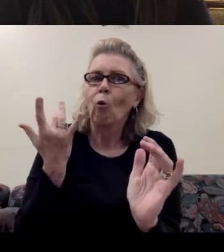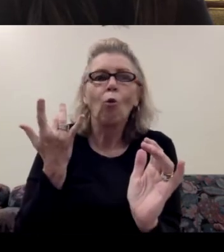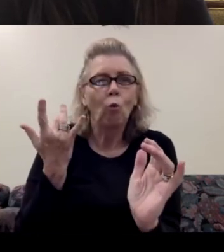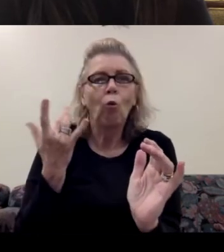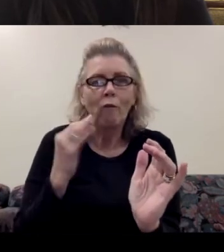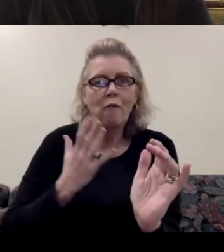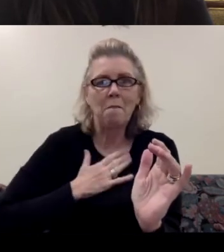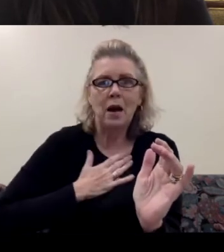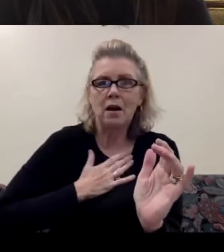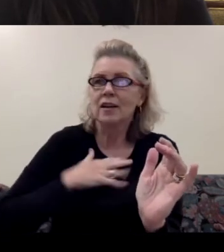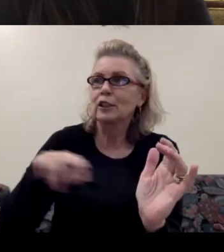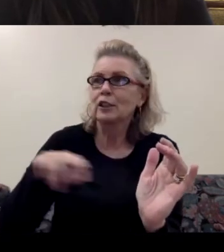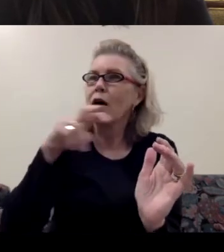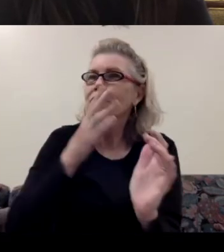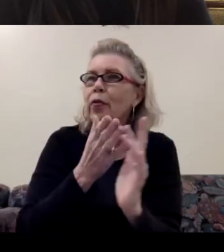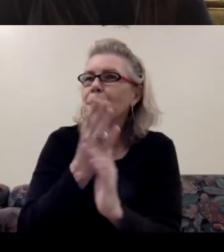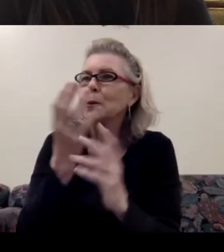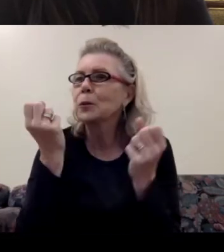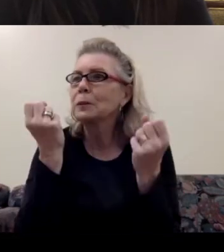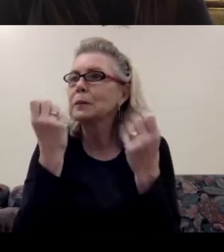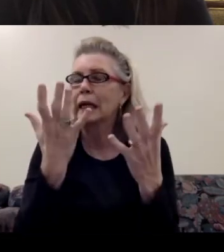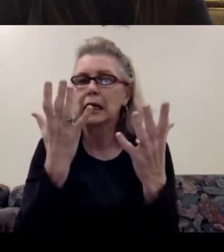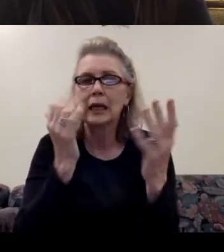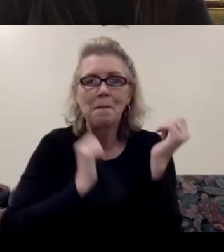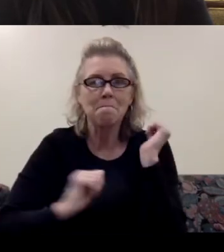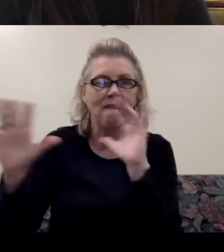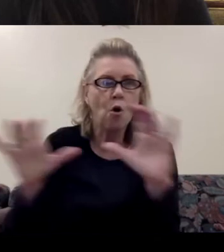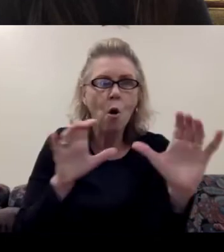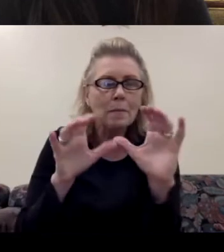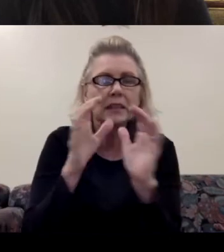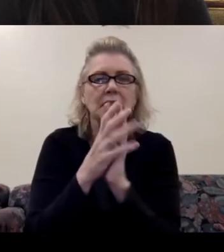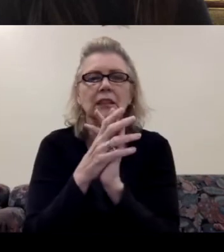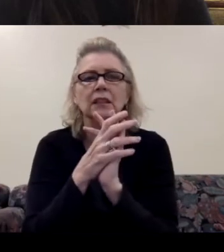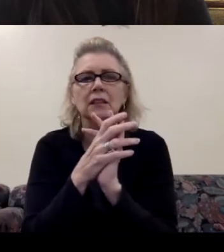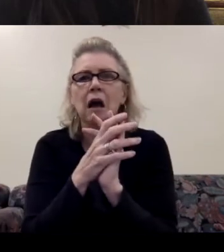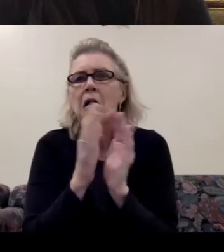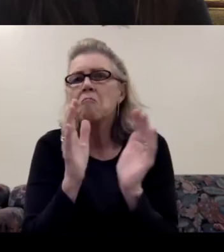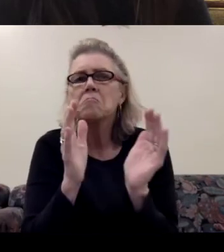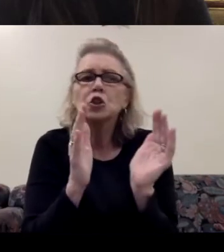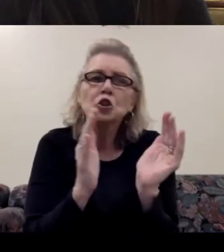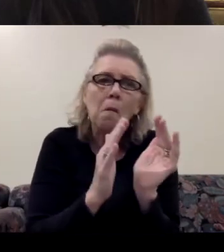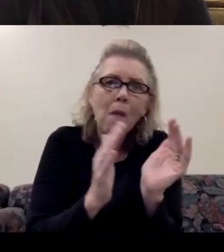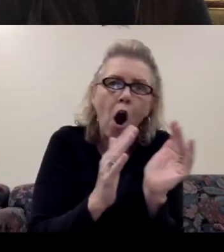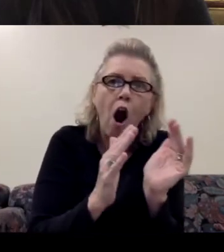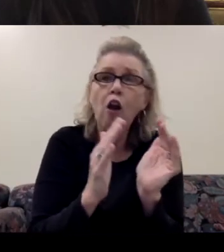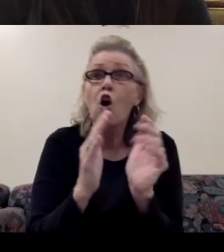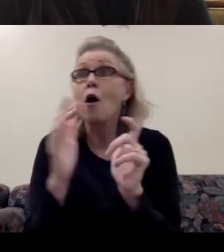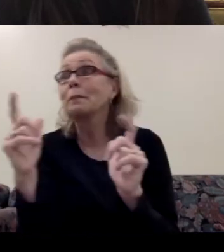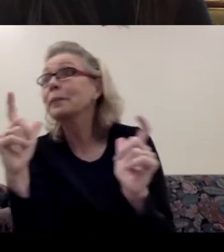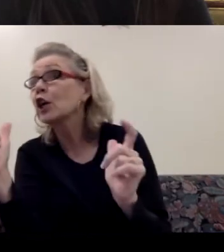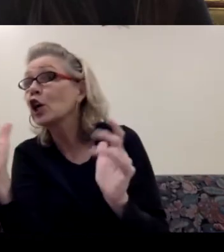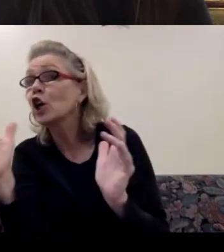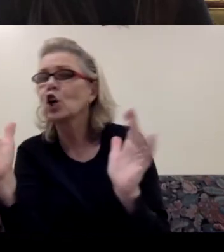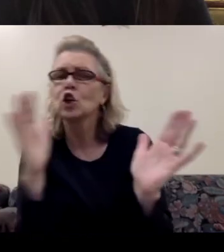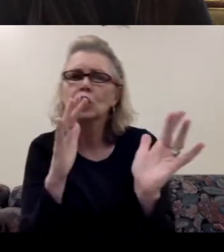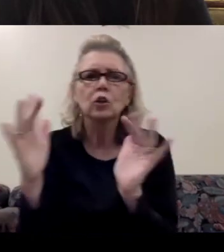through many performances at smaller scale than little bigger scale to